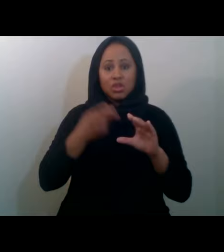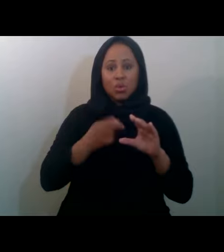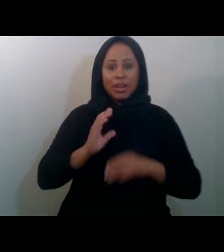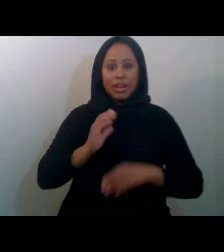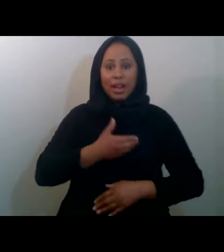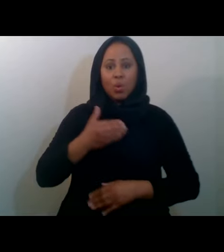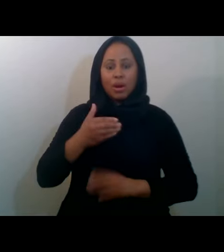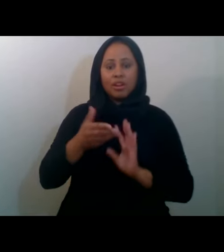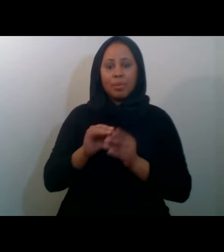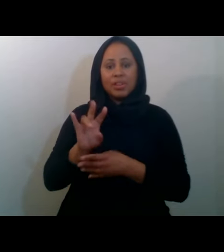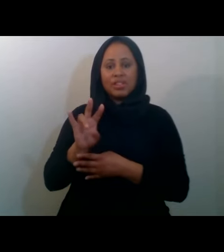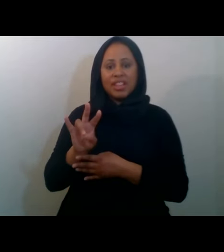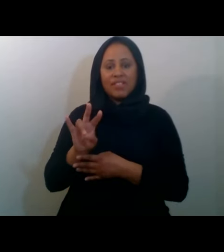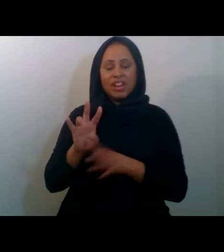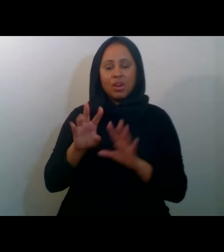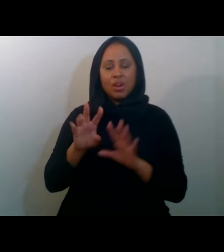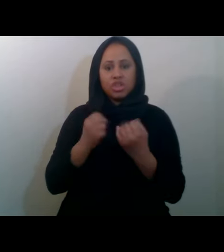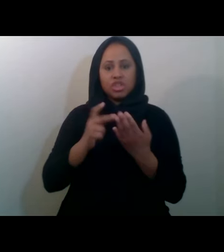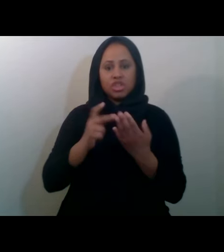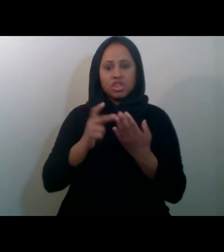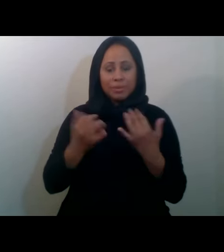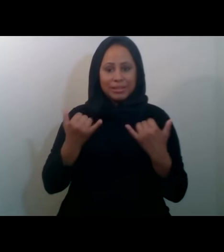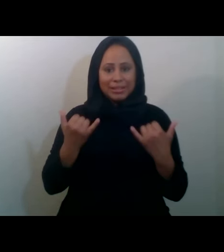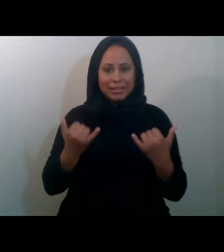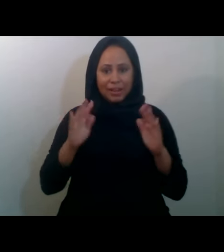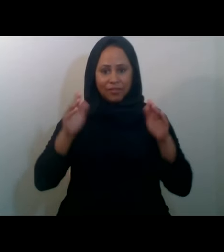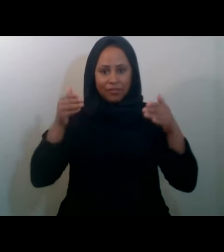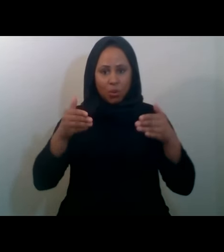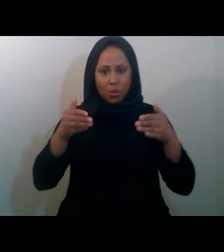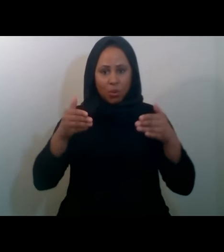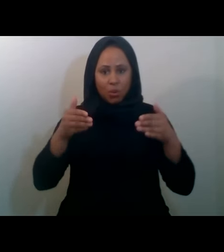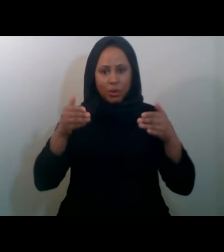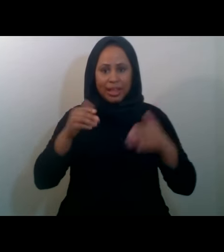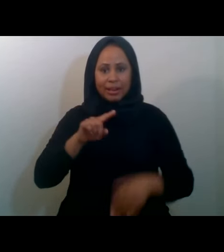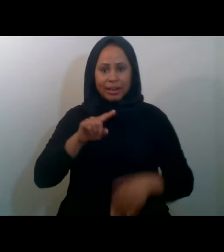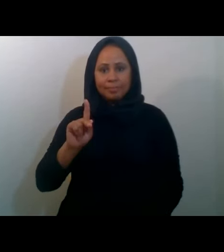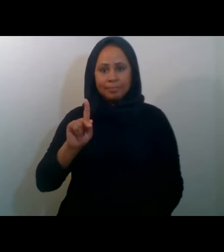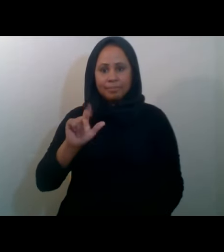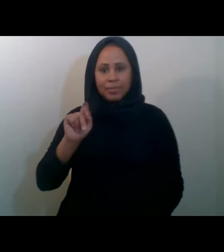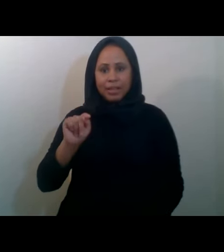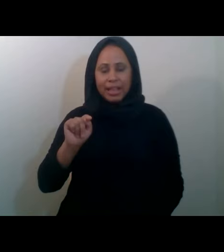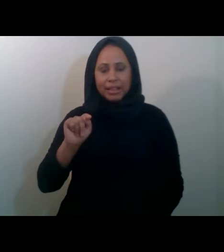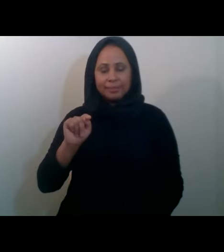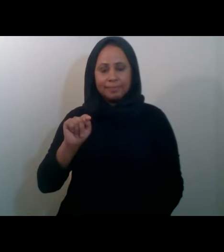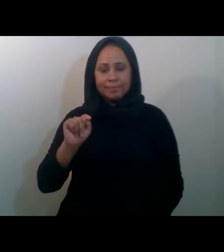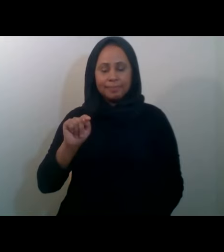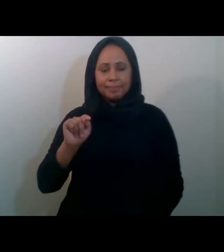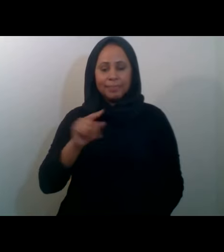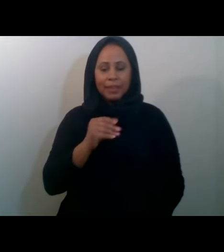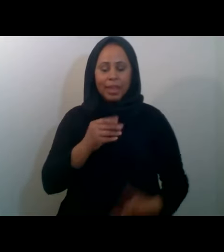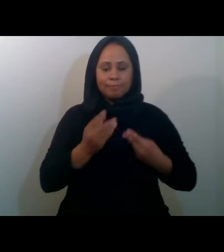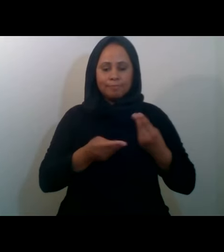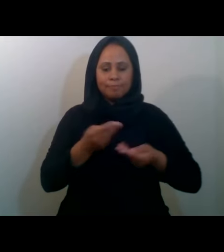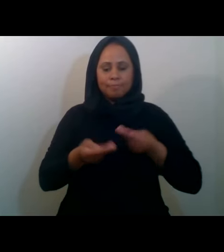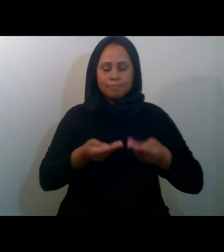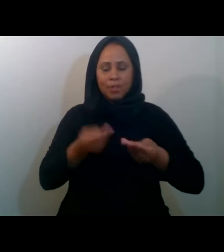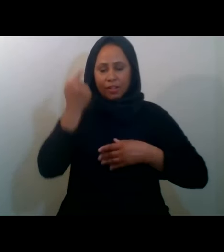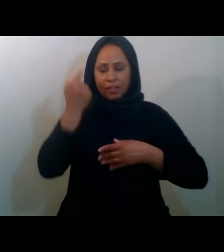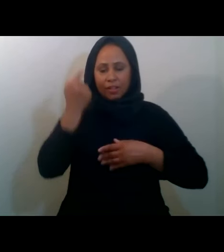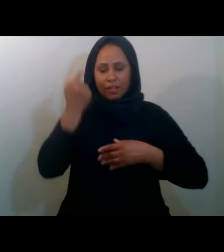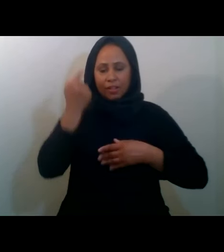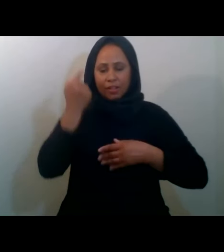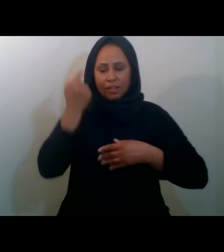Tonight's topic is zakat and faith-based philanthropy for Muslims with the co-founder and COO of Lunch Good,